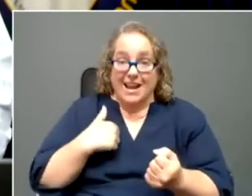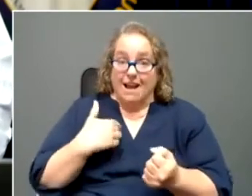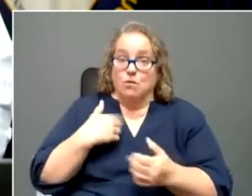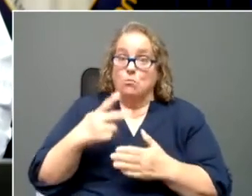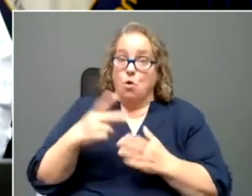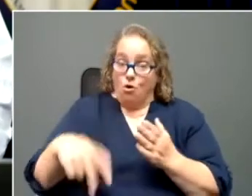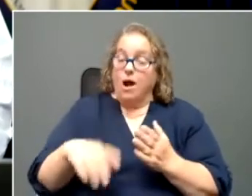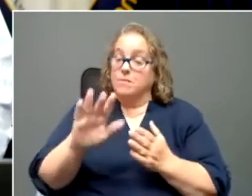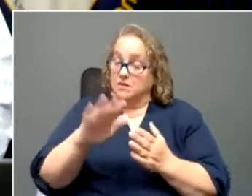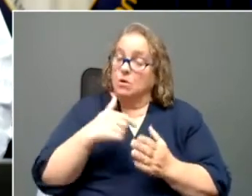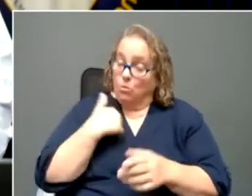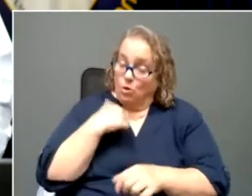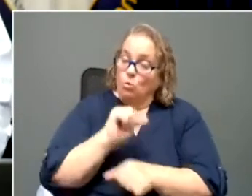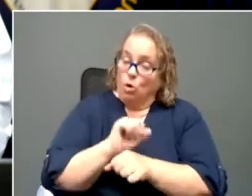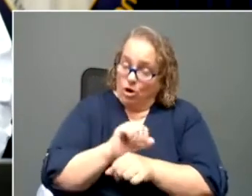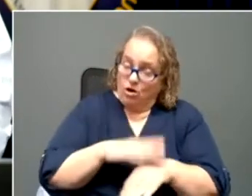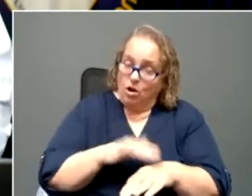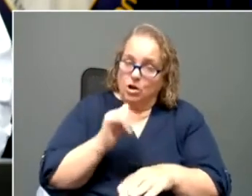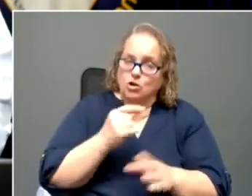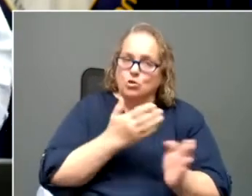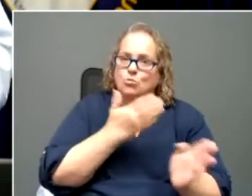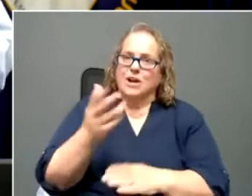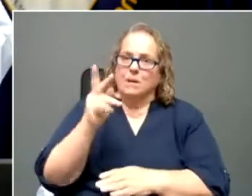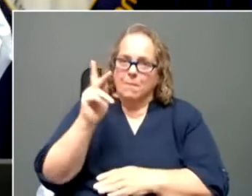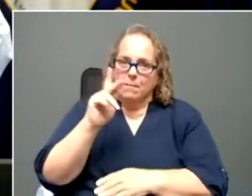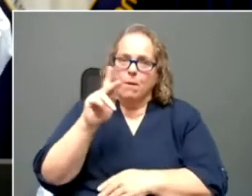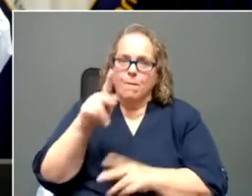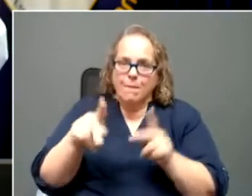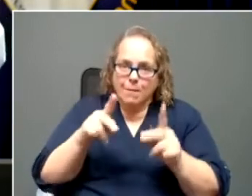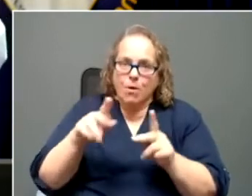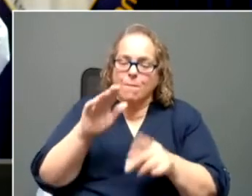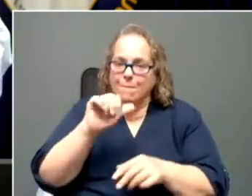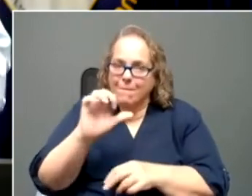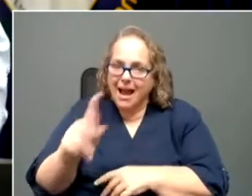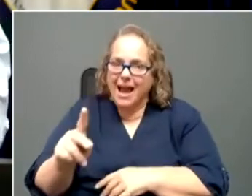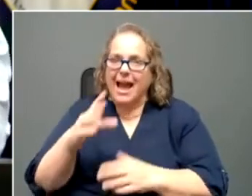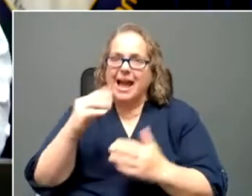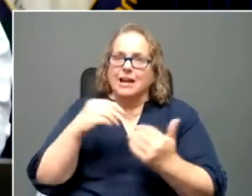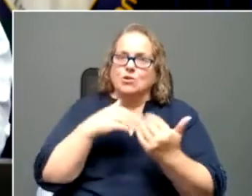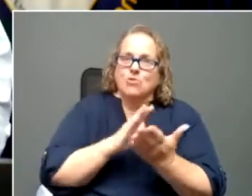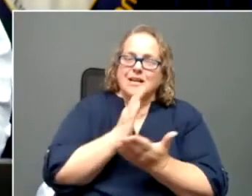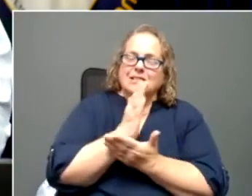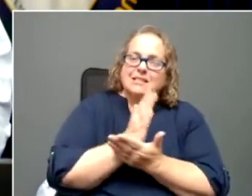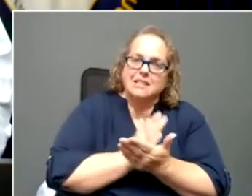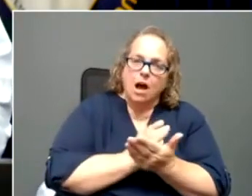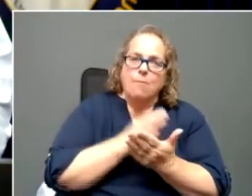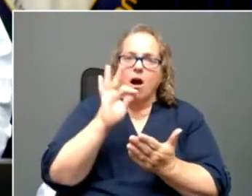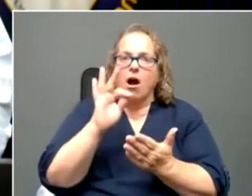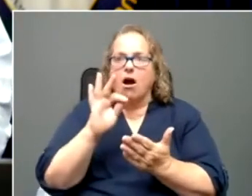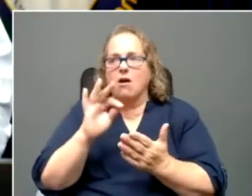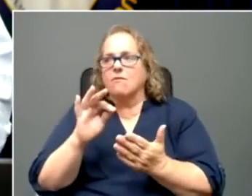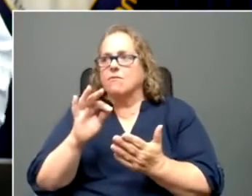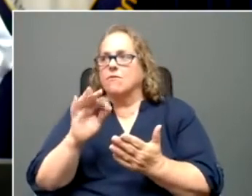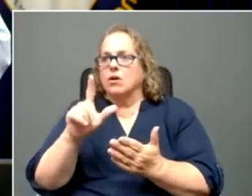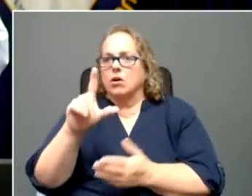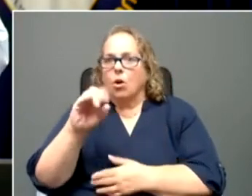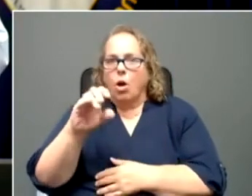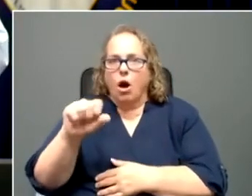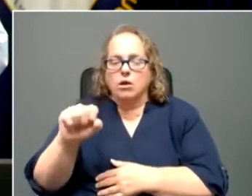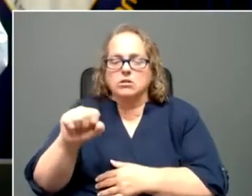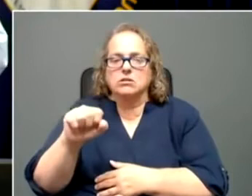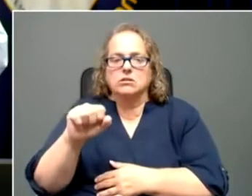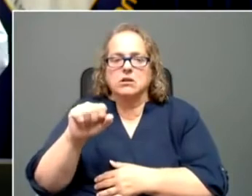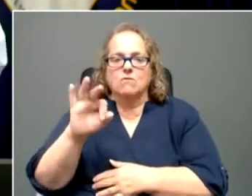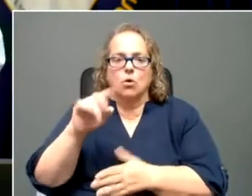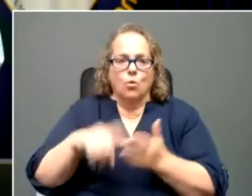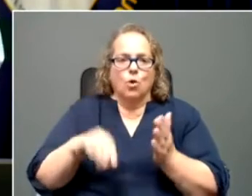back as we go, um, and to address some of this loss of, uh, what would be